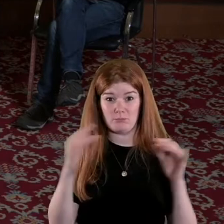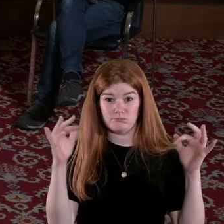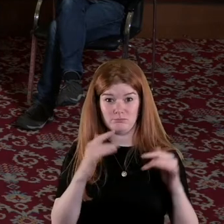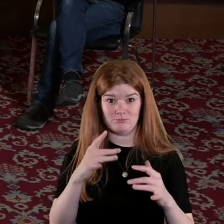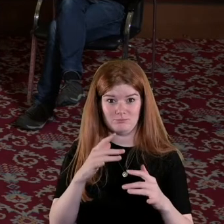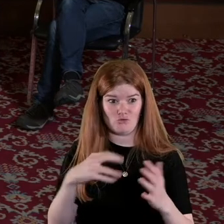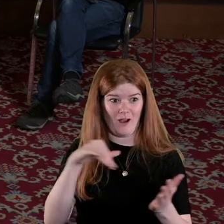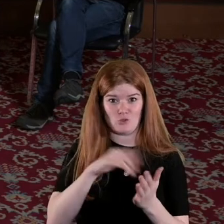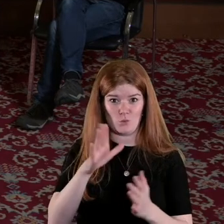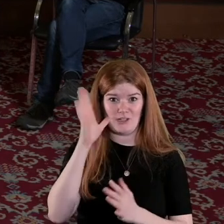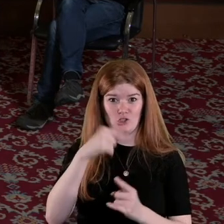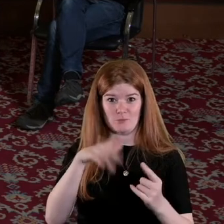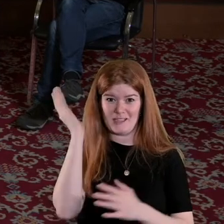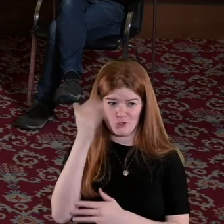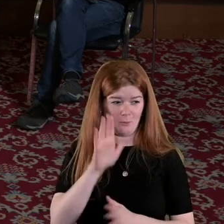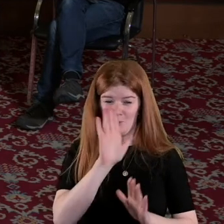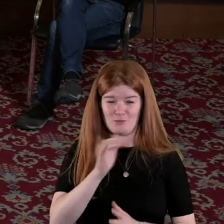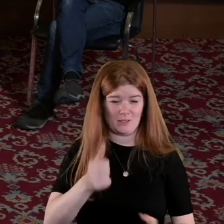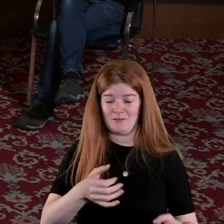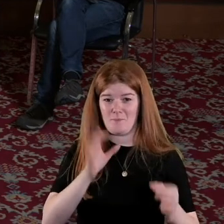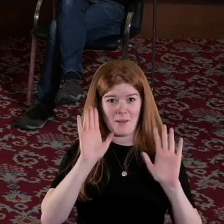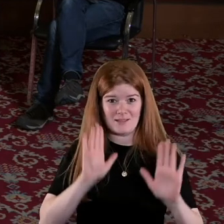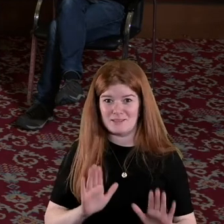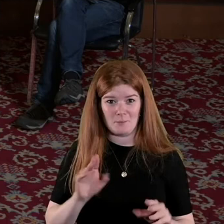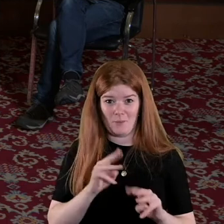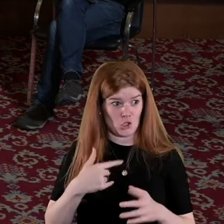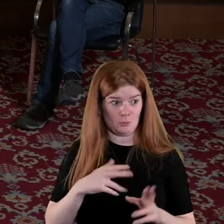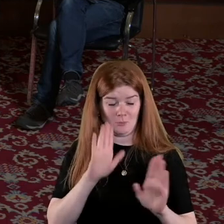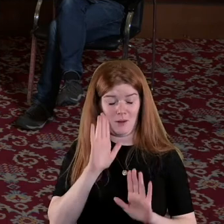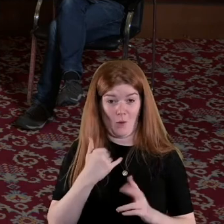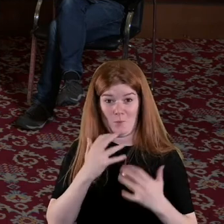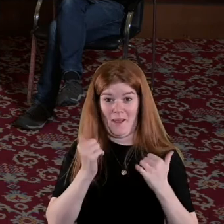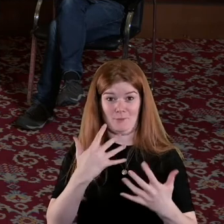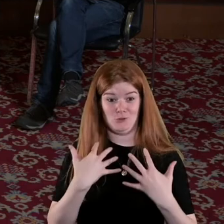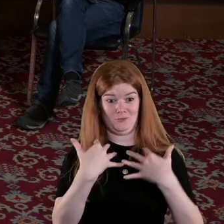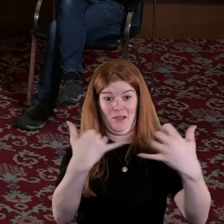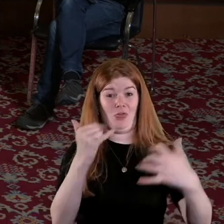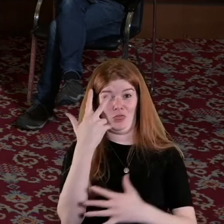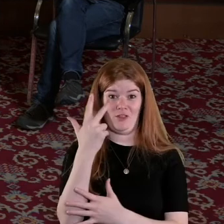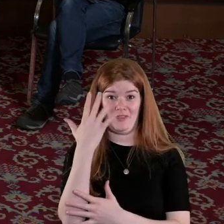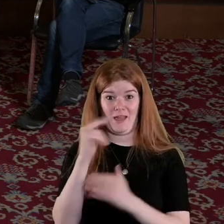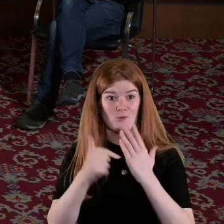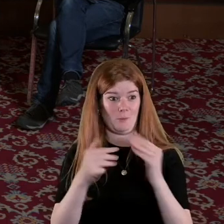hear her speak I mean she must have been an incredible orator I couldn't hold 3,000 in Ballina so things like that so actually